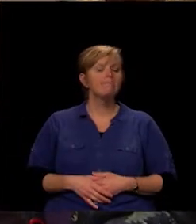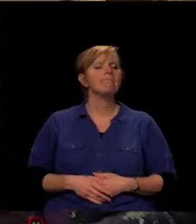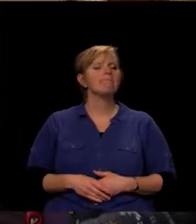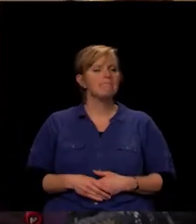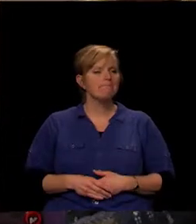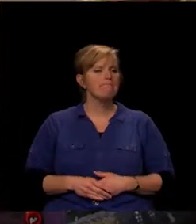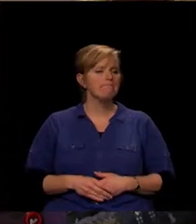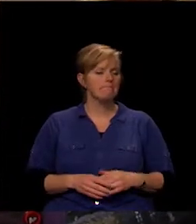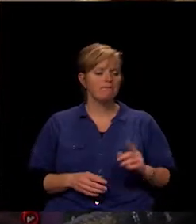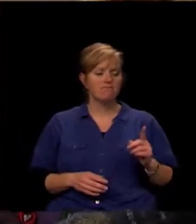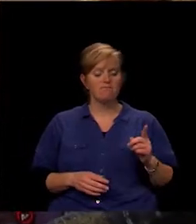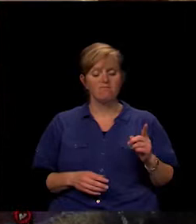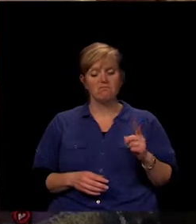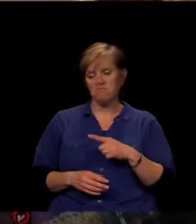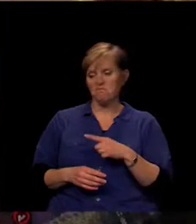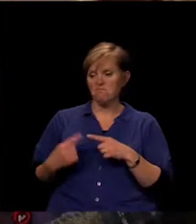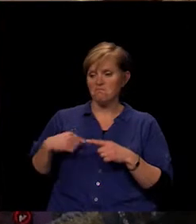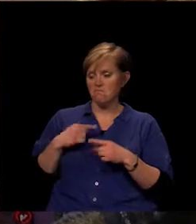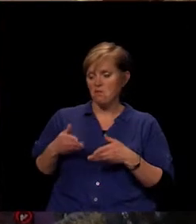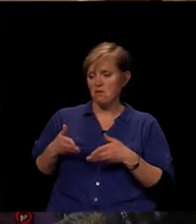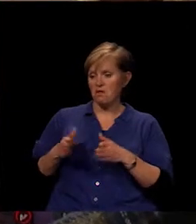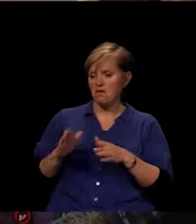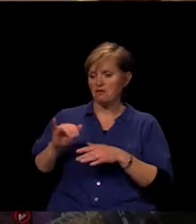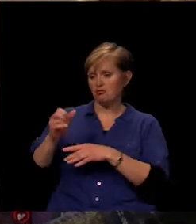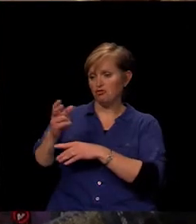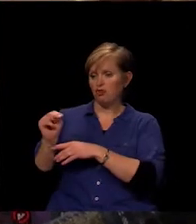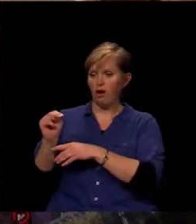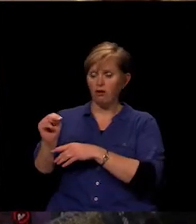John lead that decision.